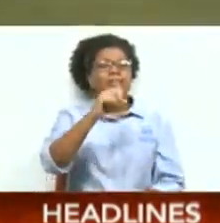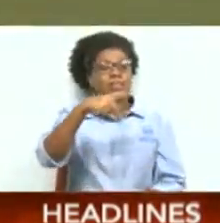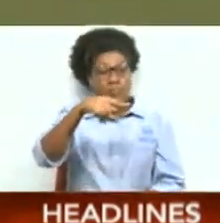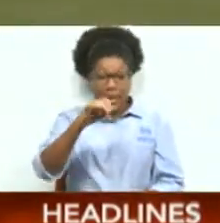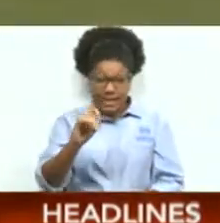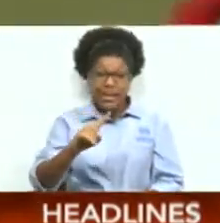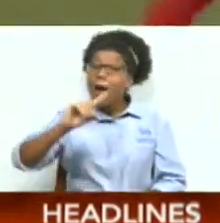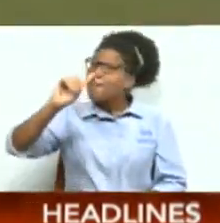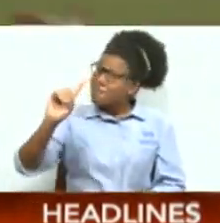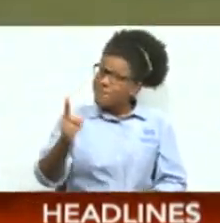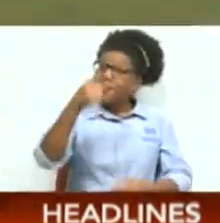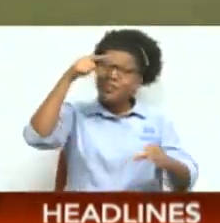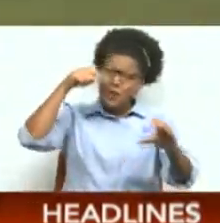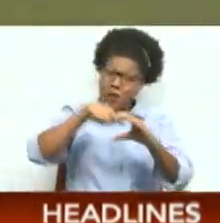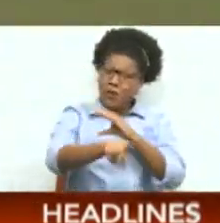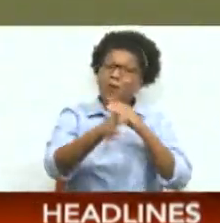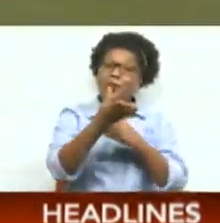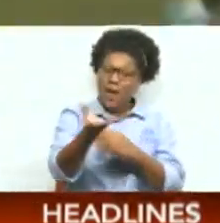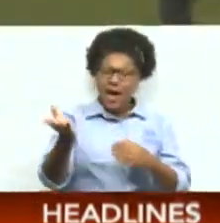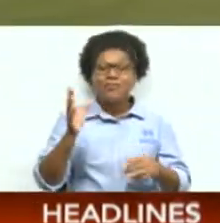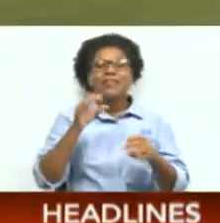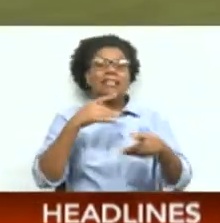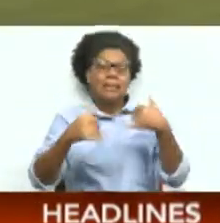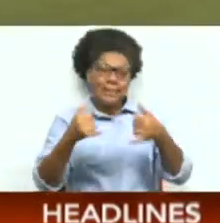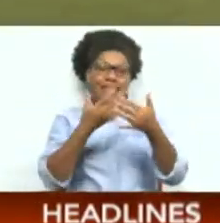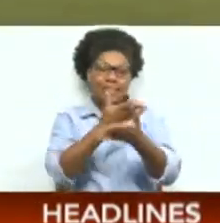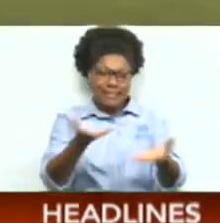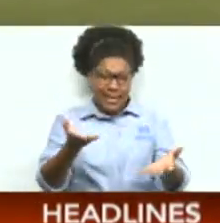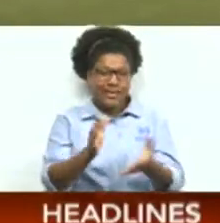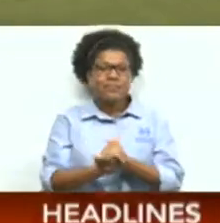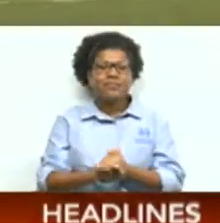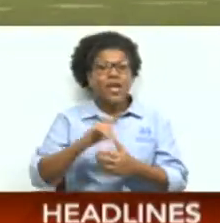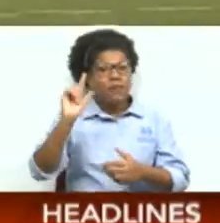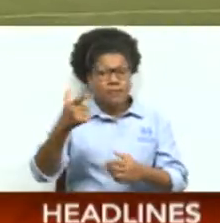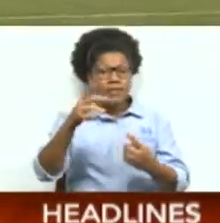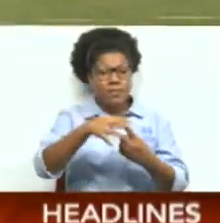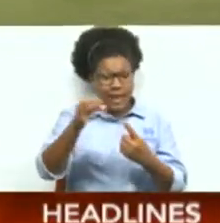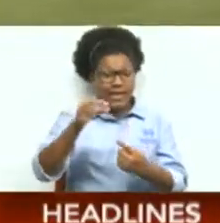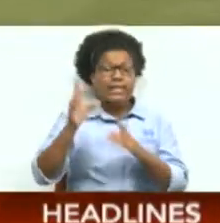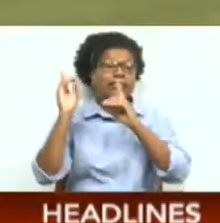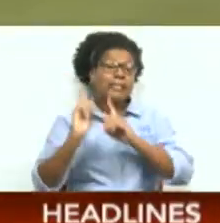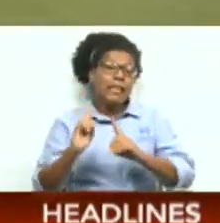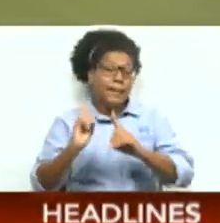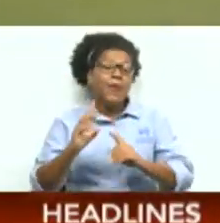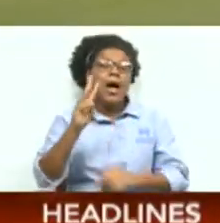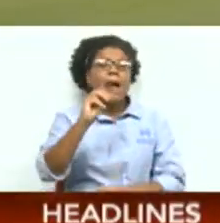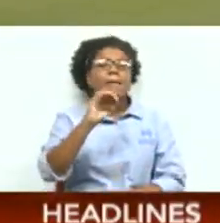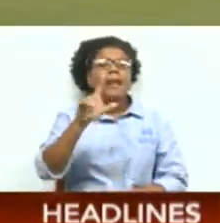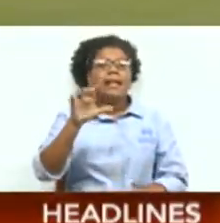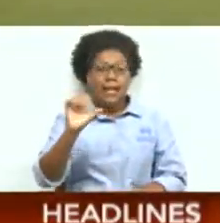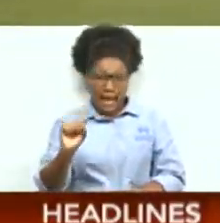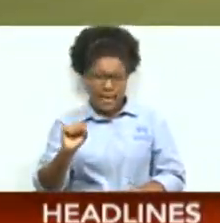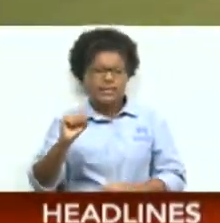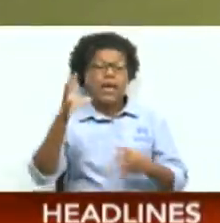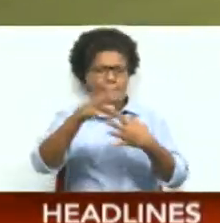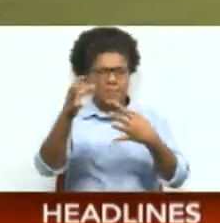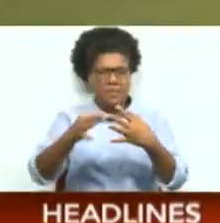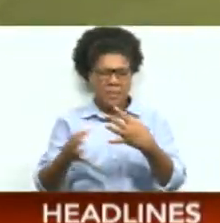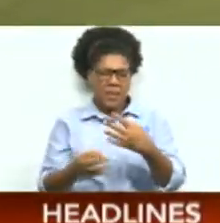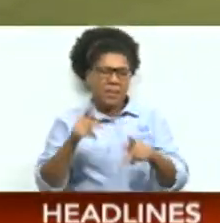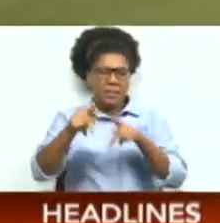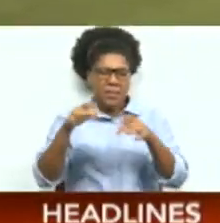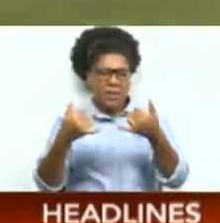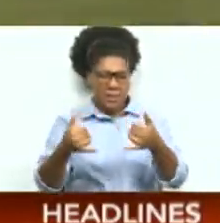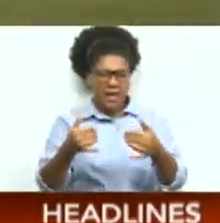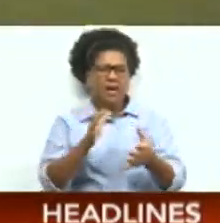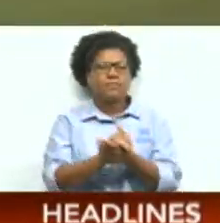first of his MLS career. Spicer, the first overall pick in December's 2024 MLS Superdraft, fired from between a pair